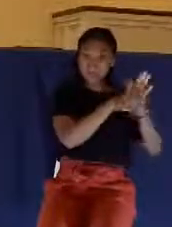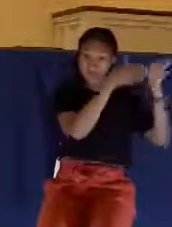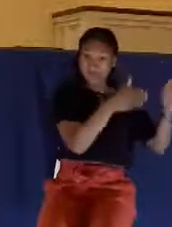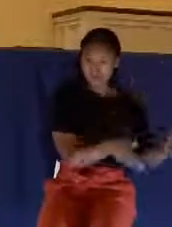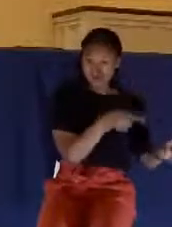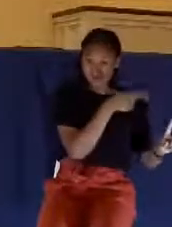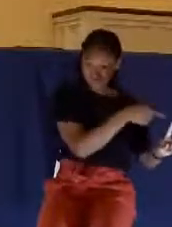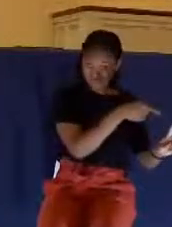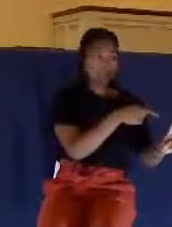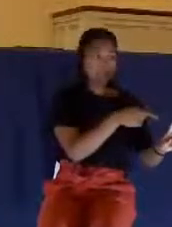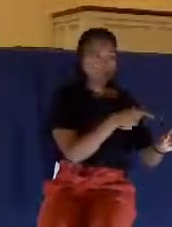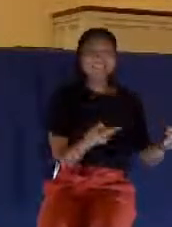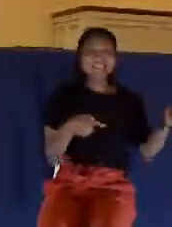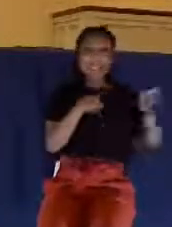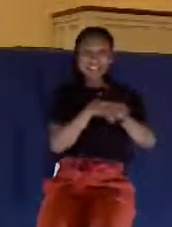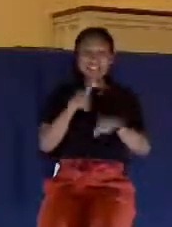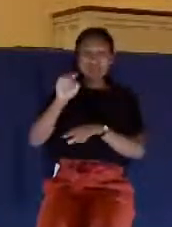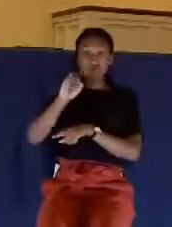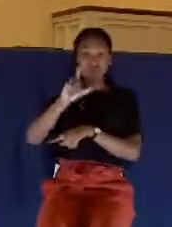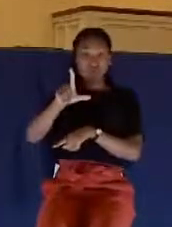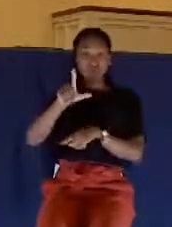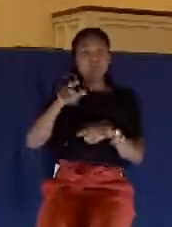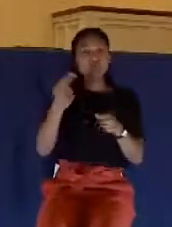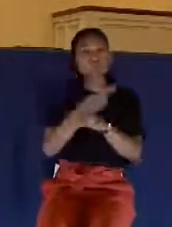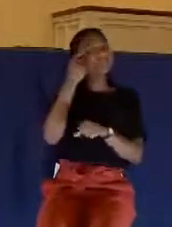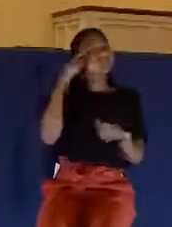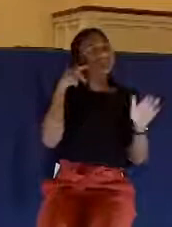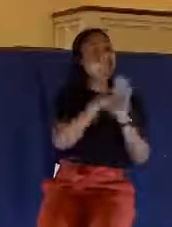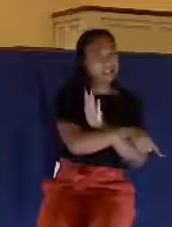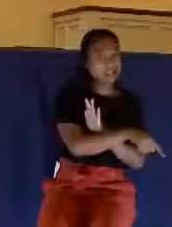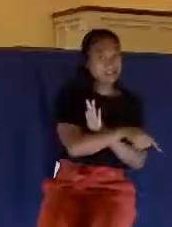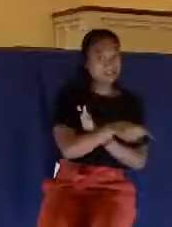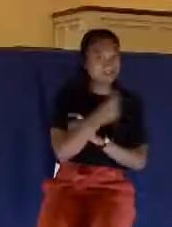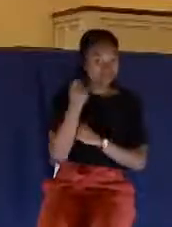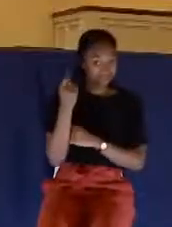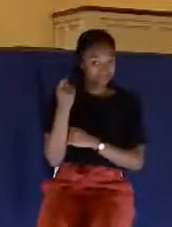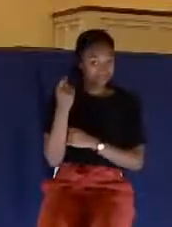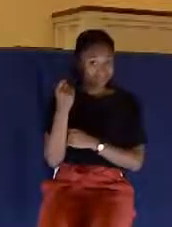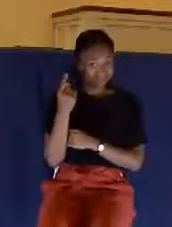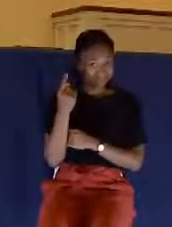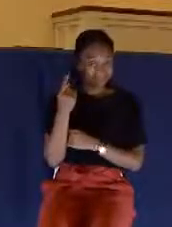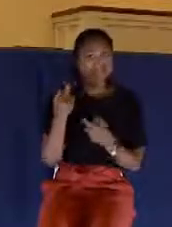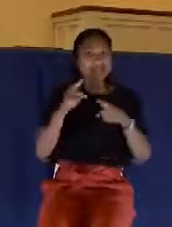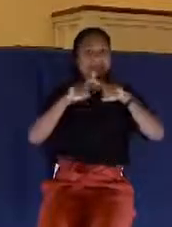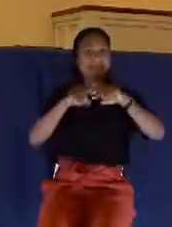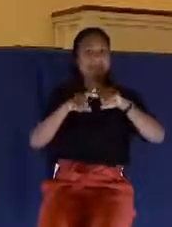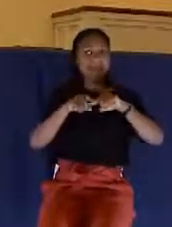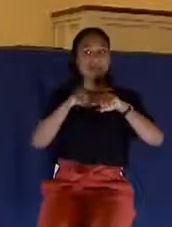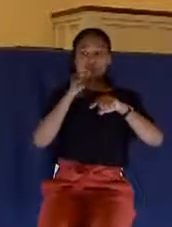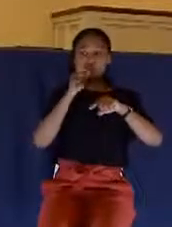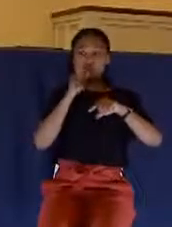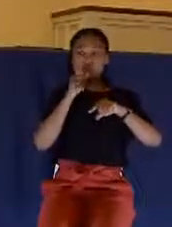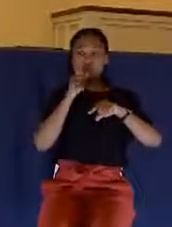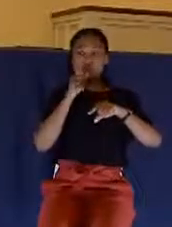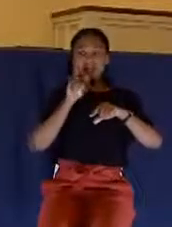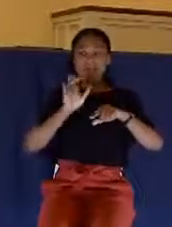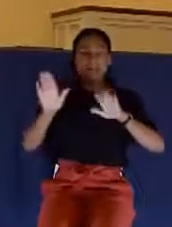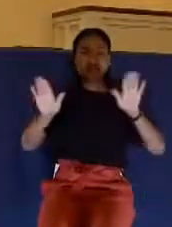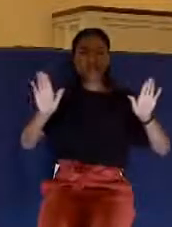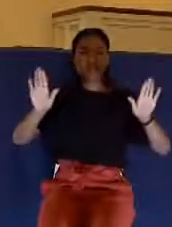murderer, and that same instrument can be used to kill. You see, it depends upon the motive and the purpose.